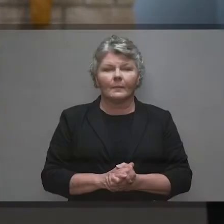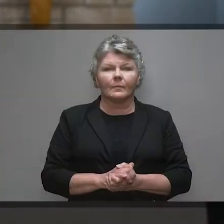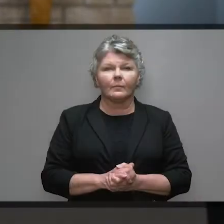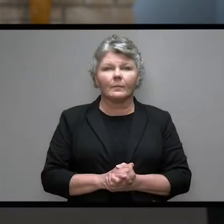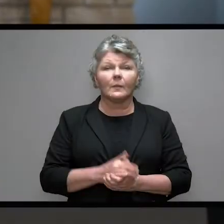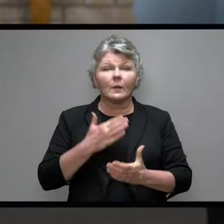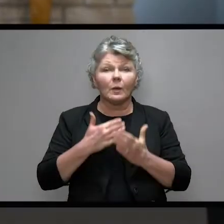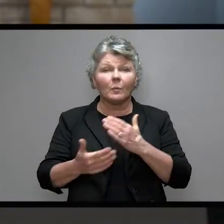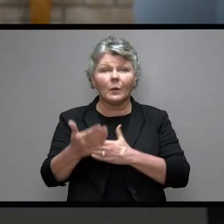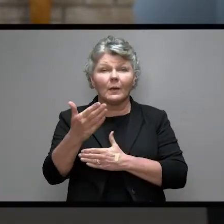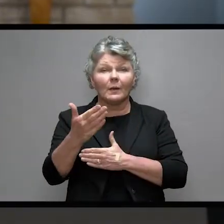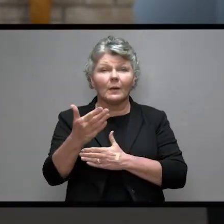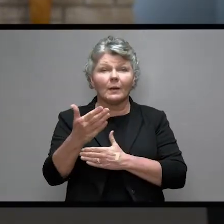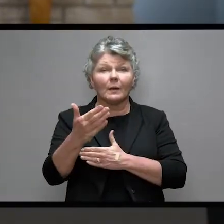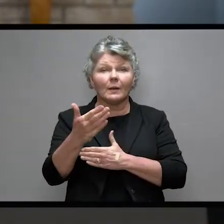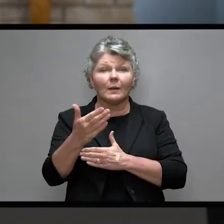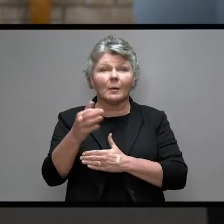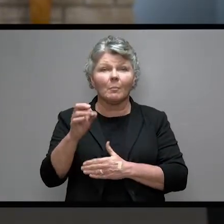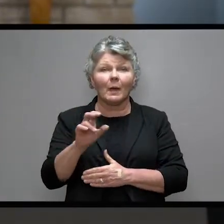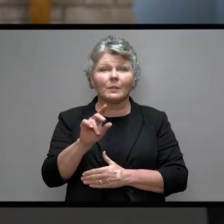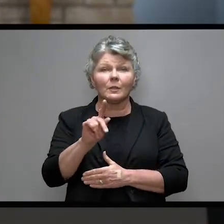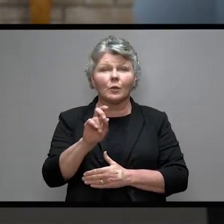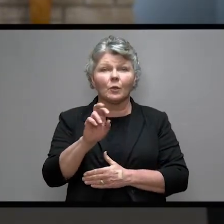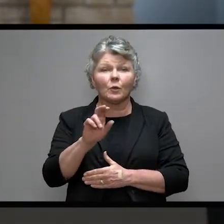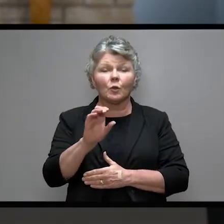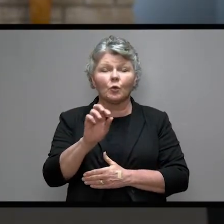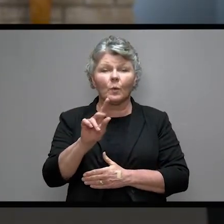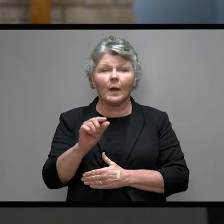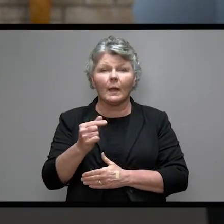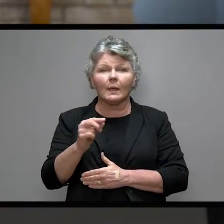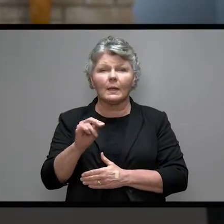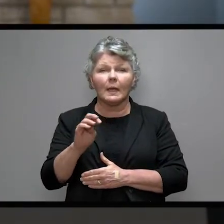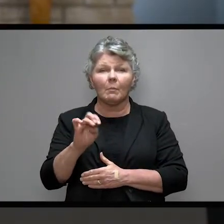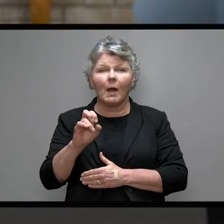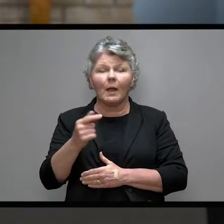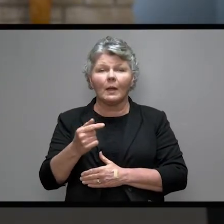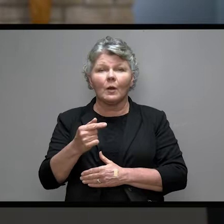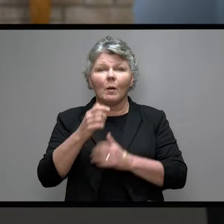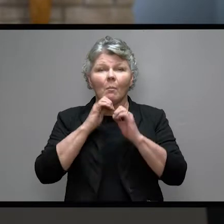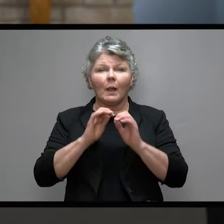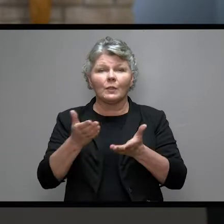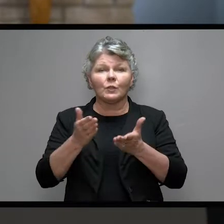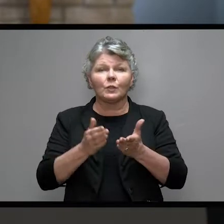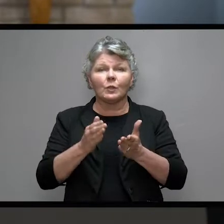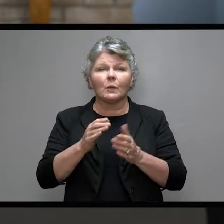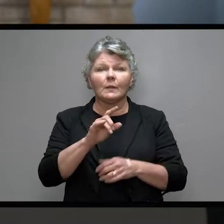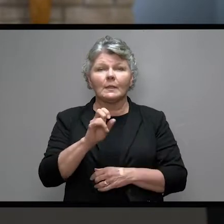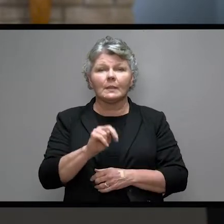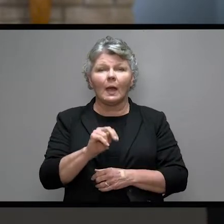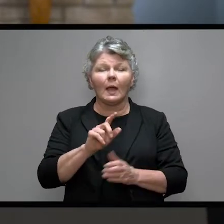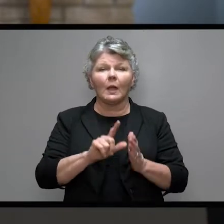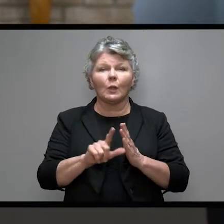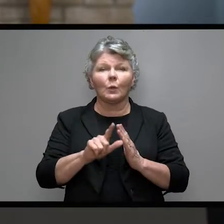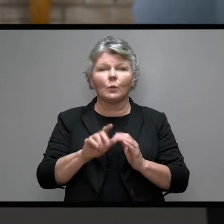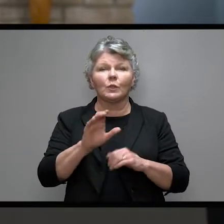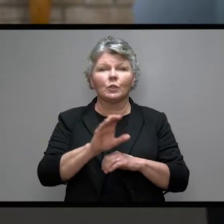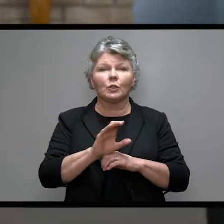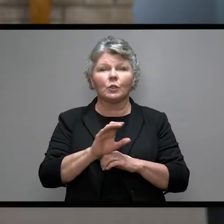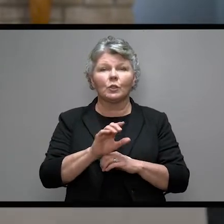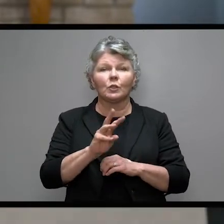Good morning, I'm Pastor Craig Niemeyer, blessed to serve the saints at Zion Lutheran Church in Worms, Nebraska.